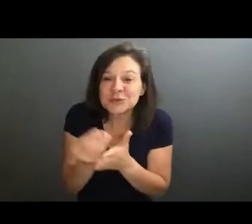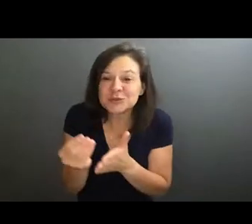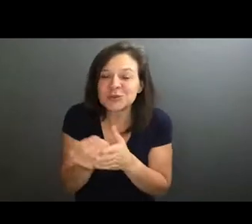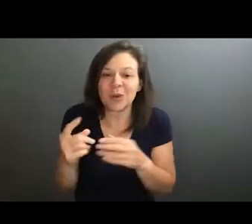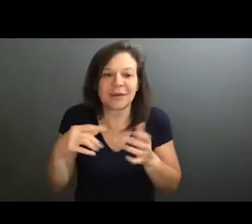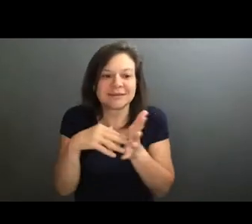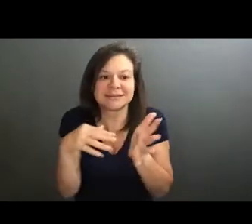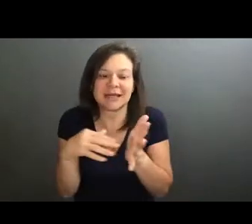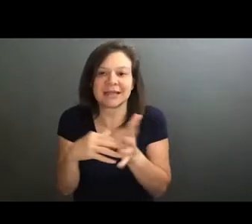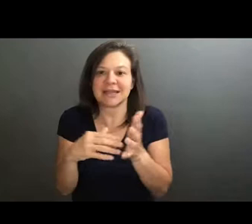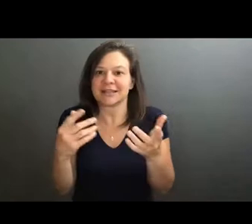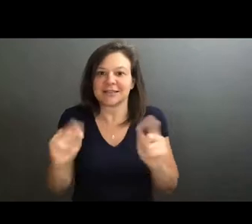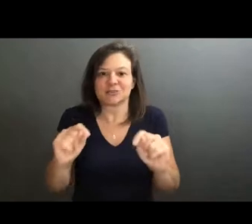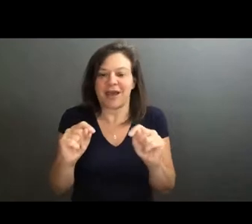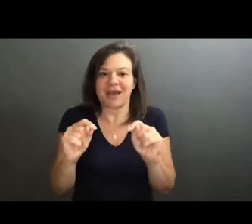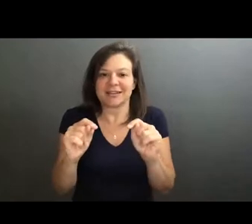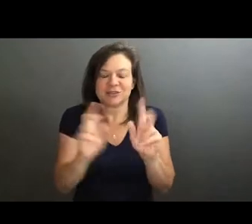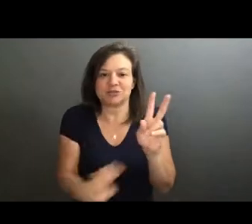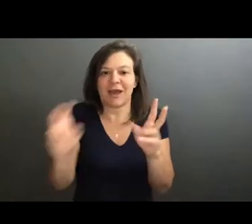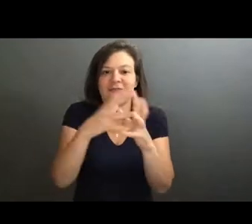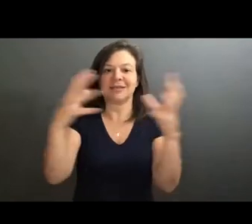trying to travel around as much as possible.